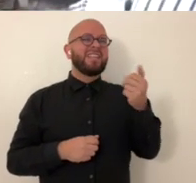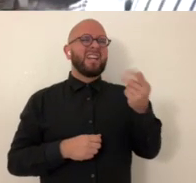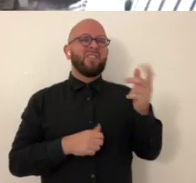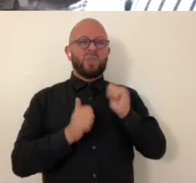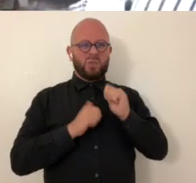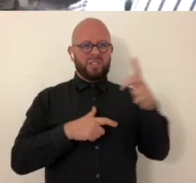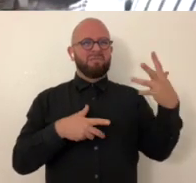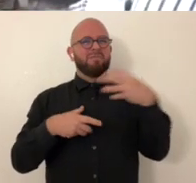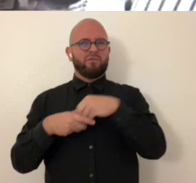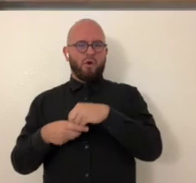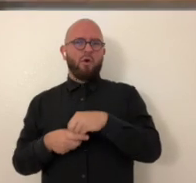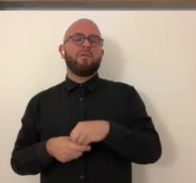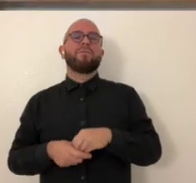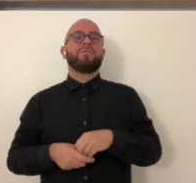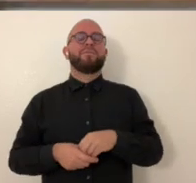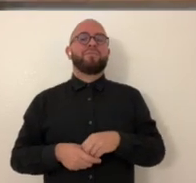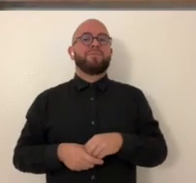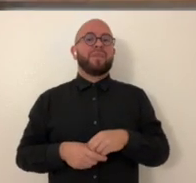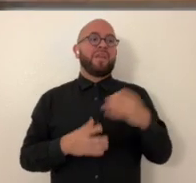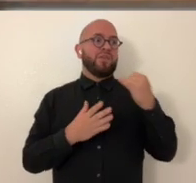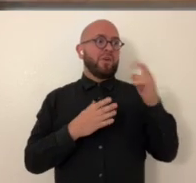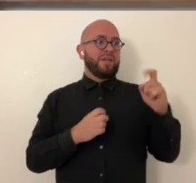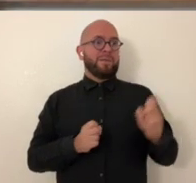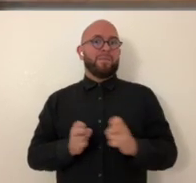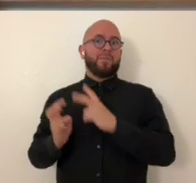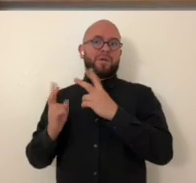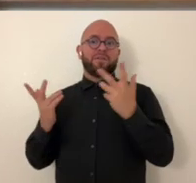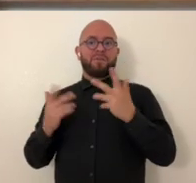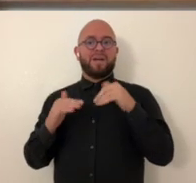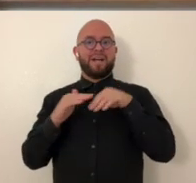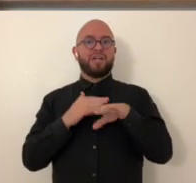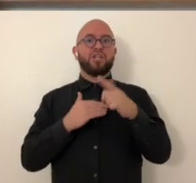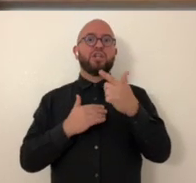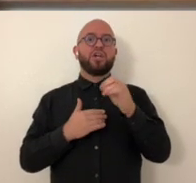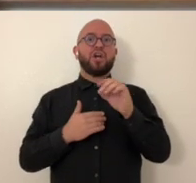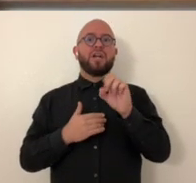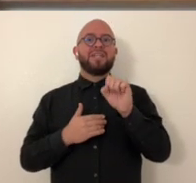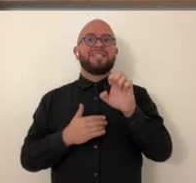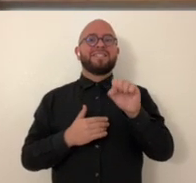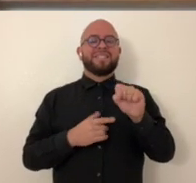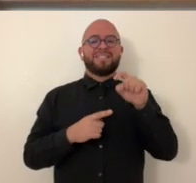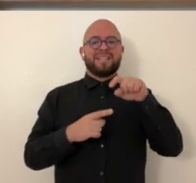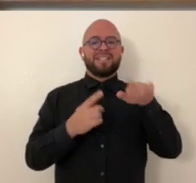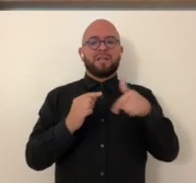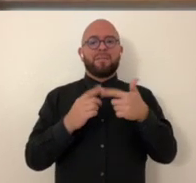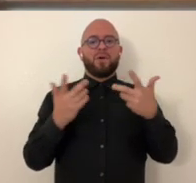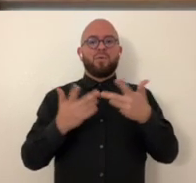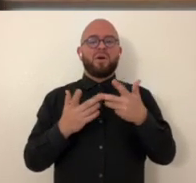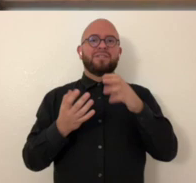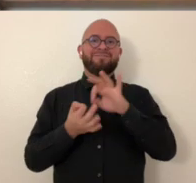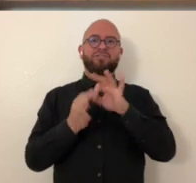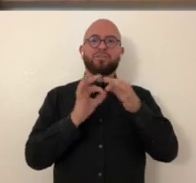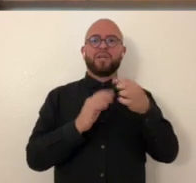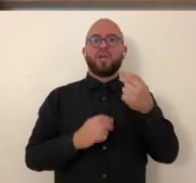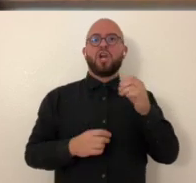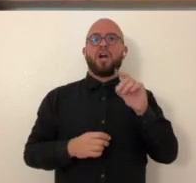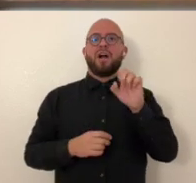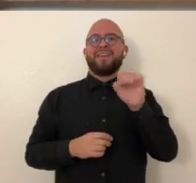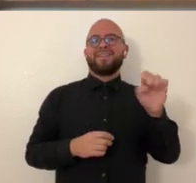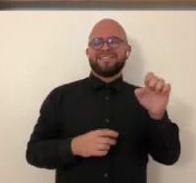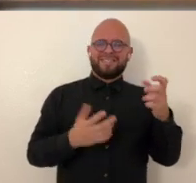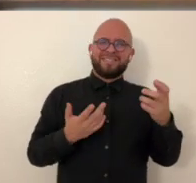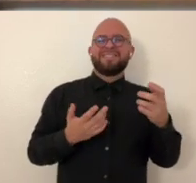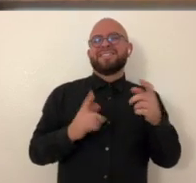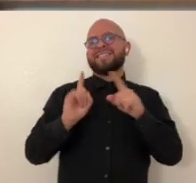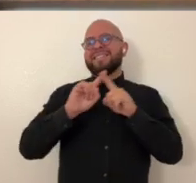austin has been in a couple of shows i did the piece that he had in and enter the goddesses which was when it was about